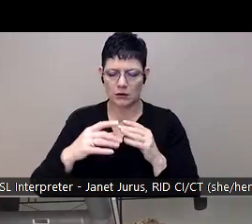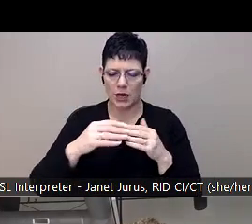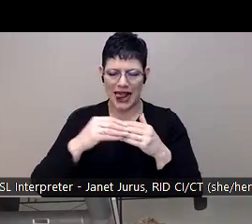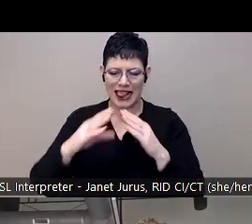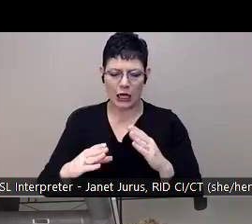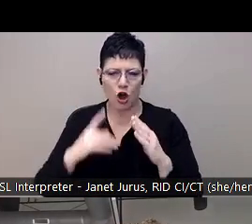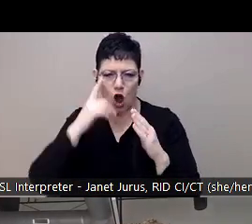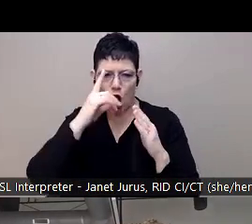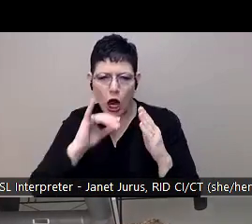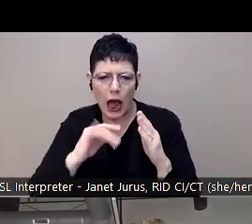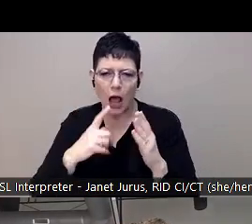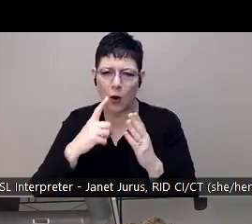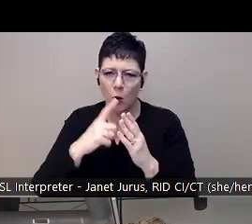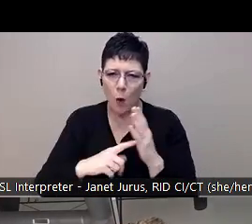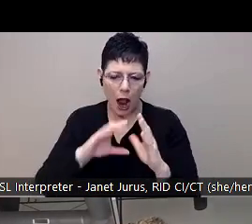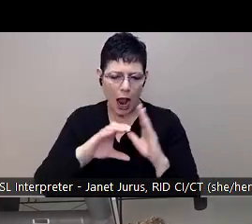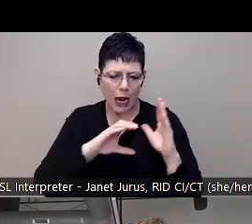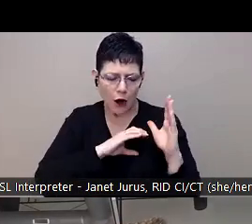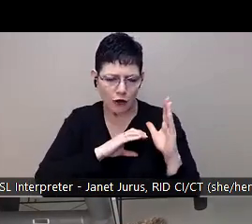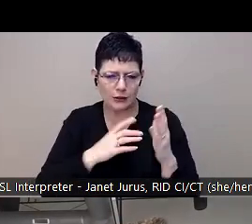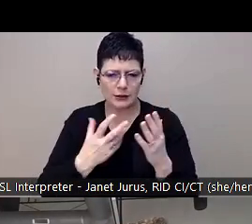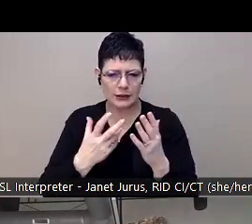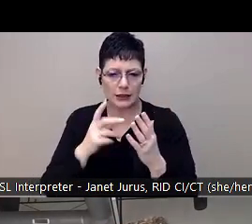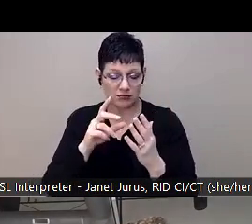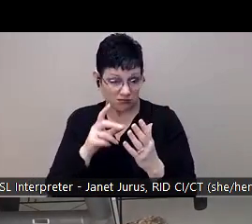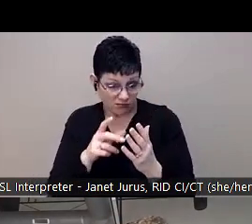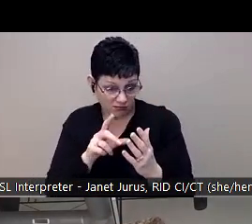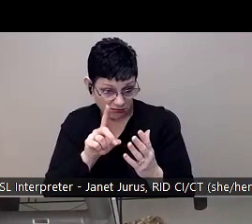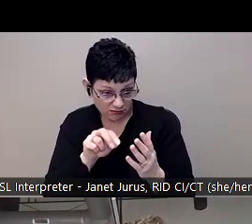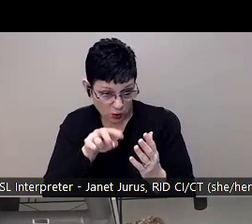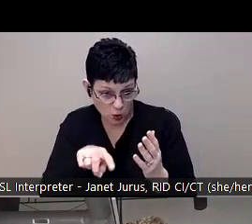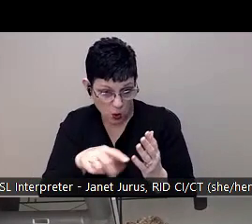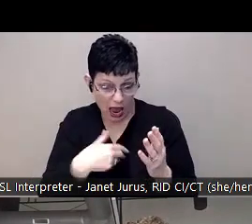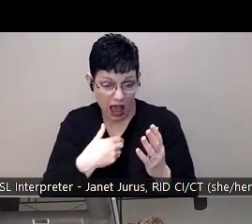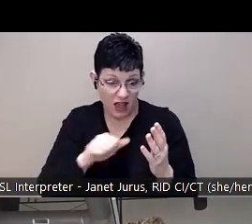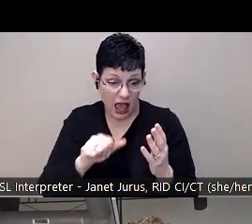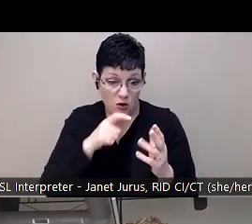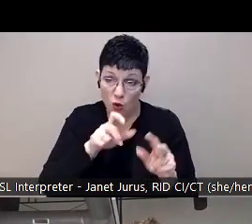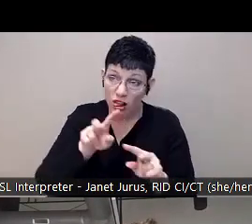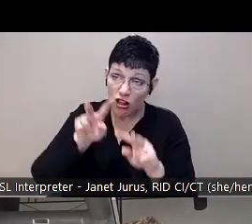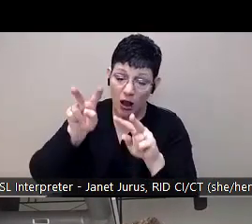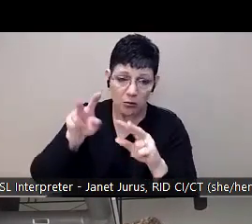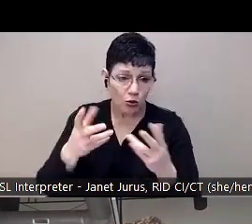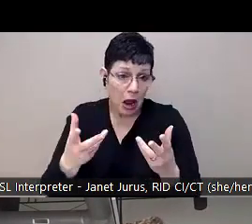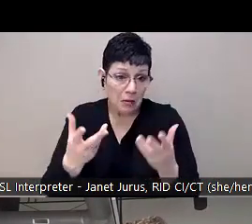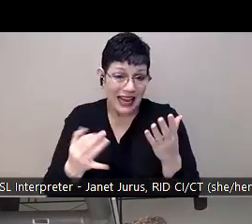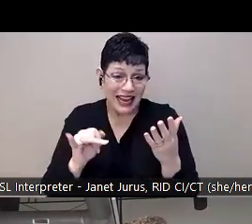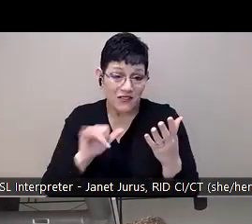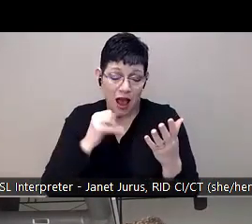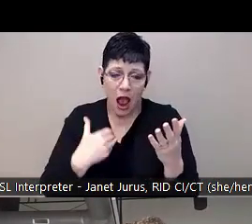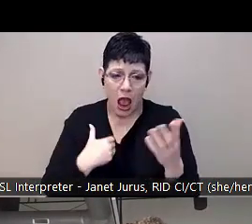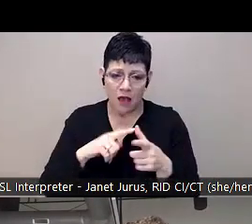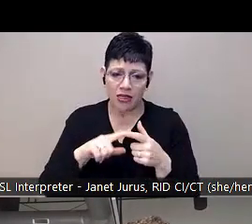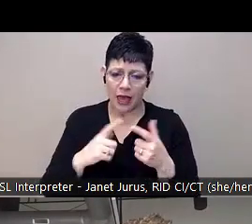a good leader. Also, do you have any leaders in your life or people that you look up to? If not, then that's going to be harder